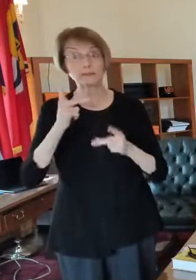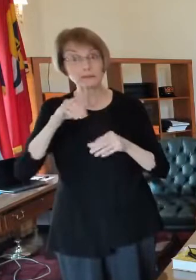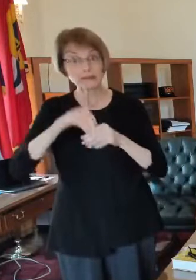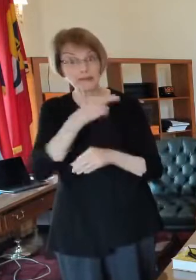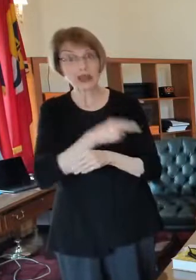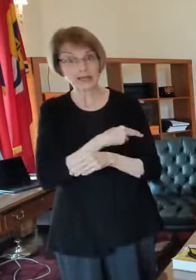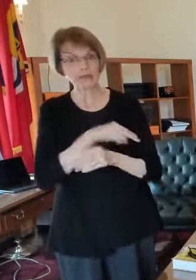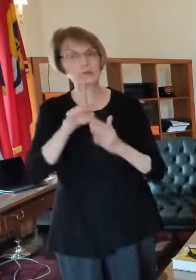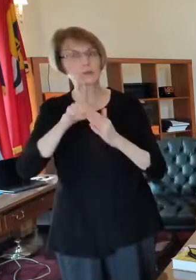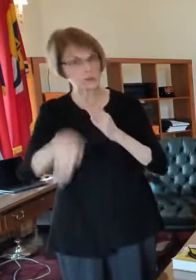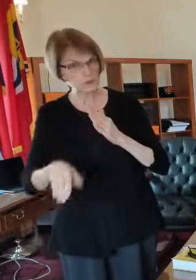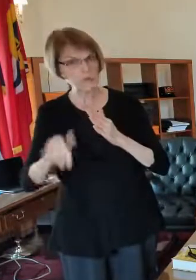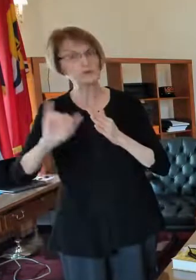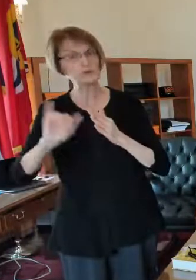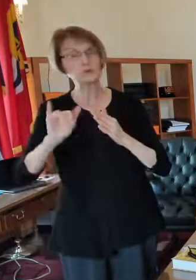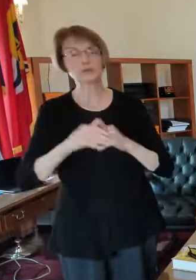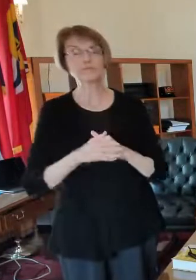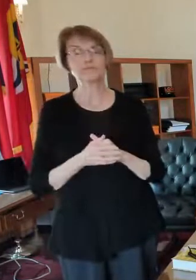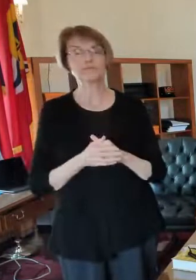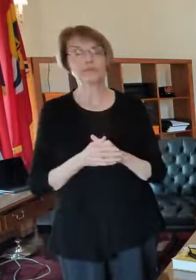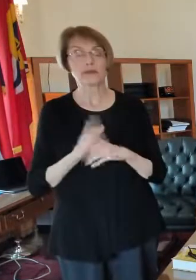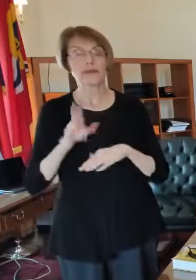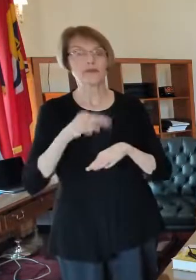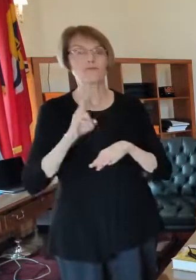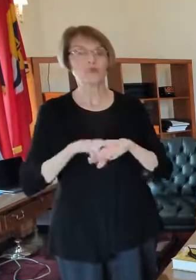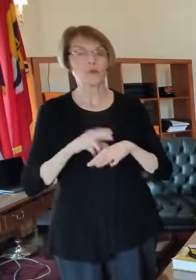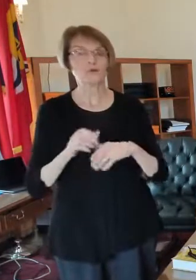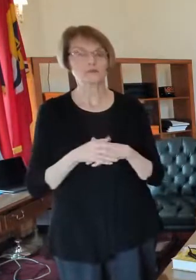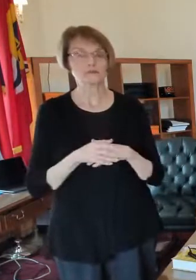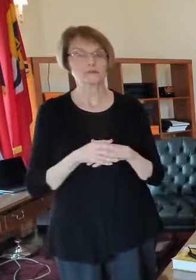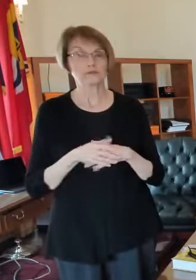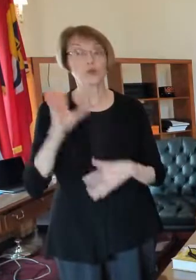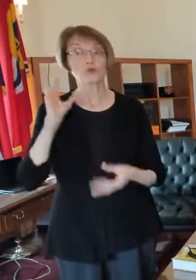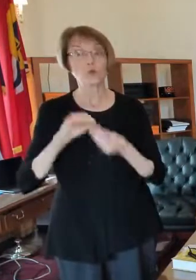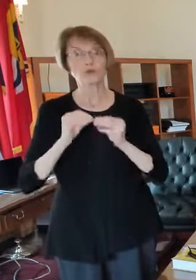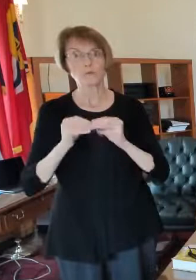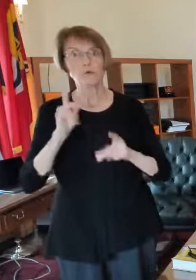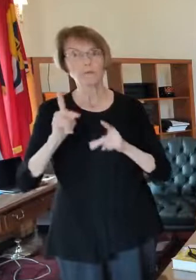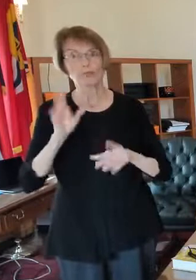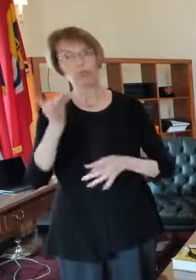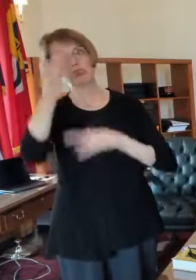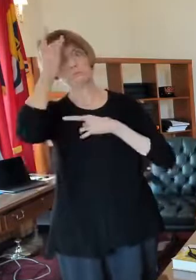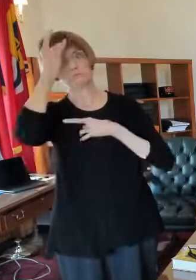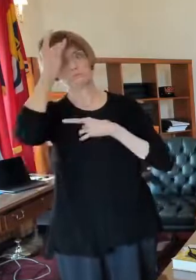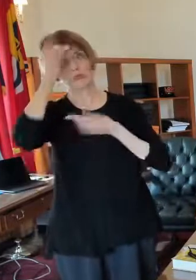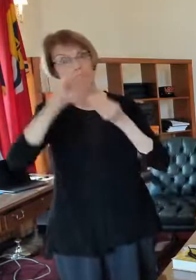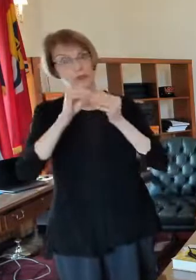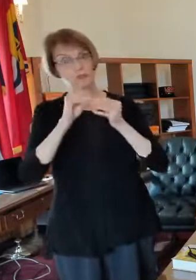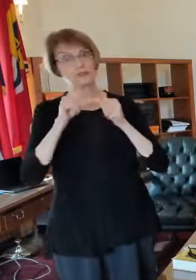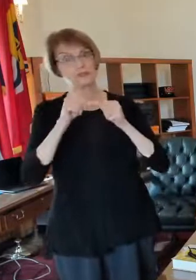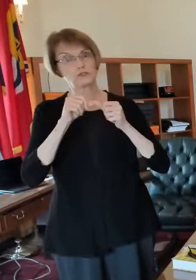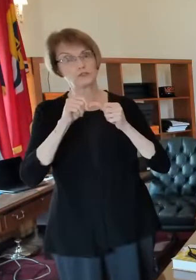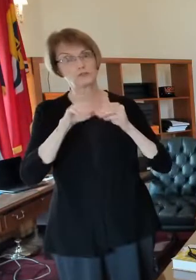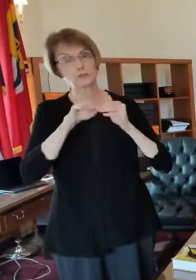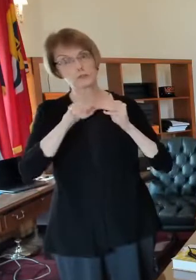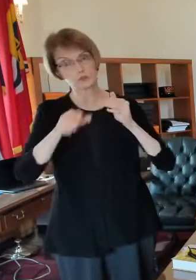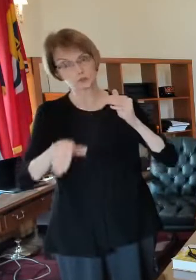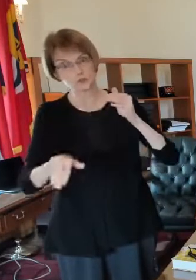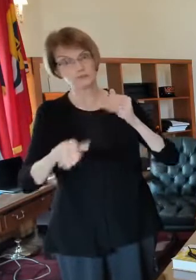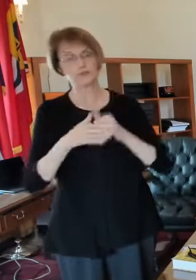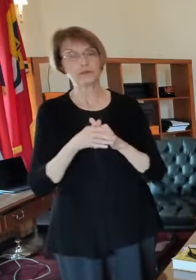number of people in the hospital and of course number of cases so let me tell you about that